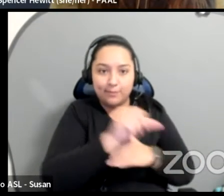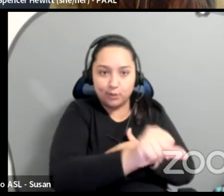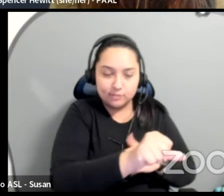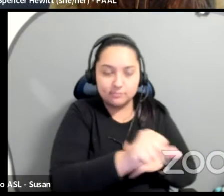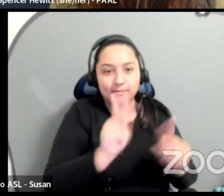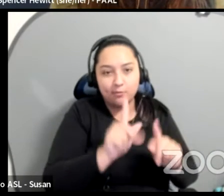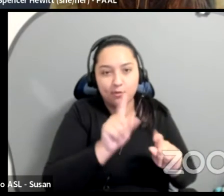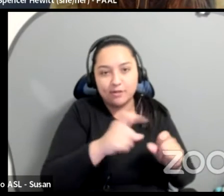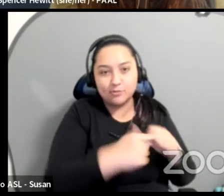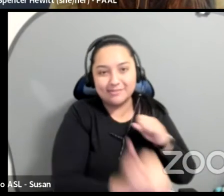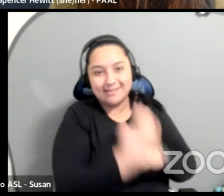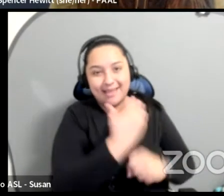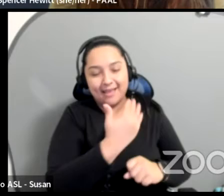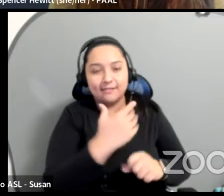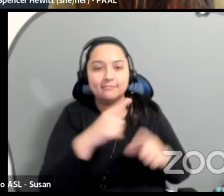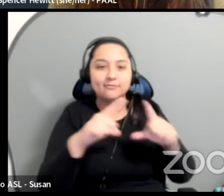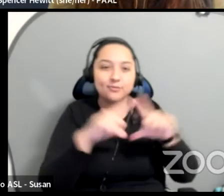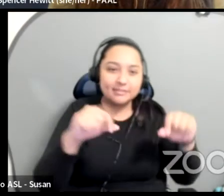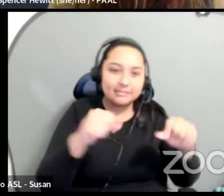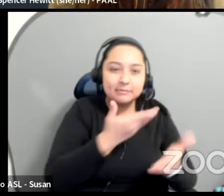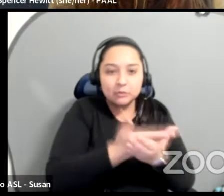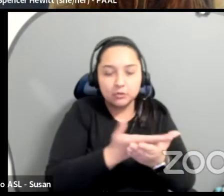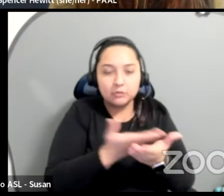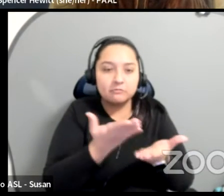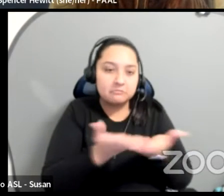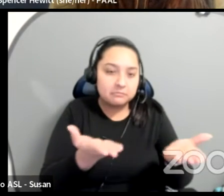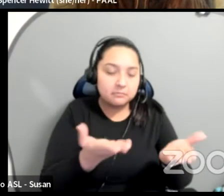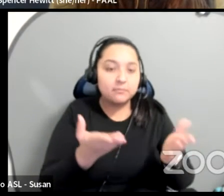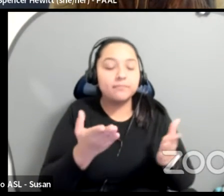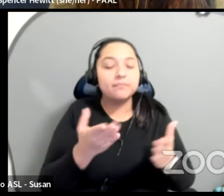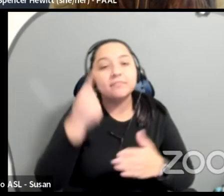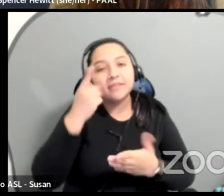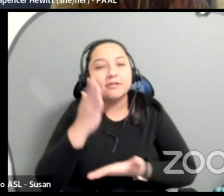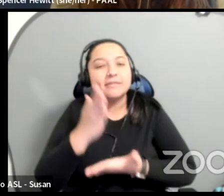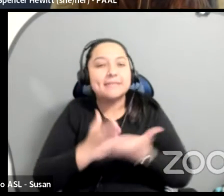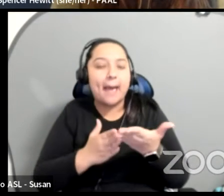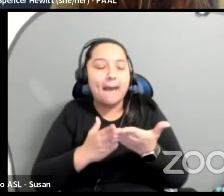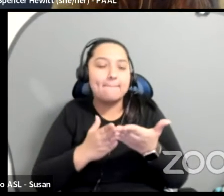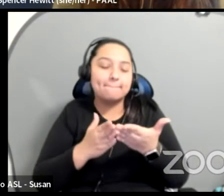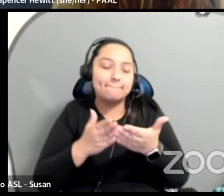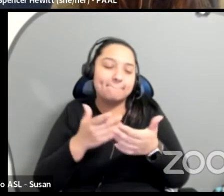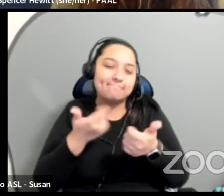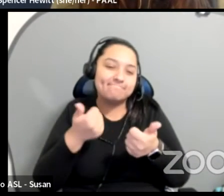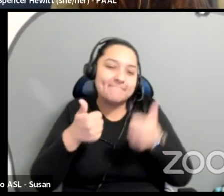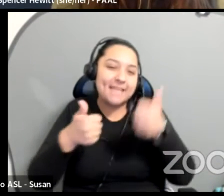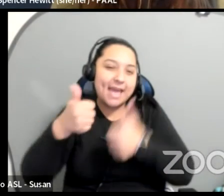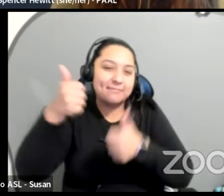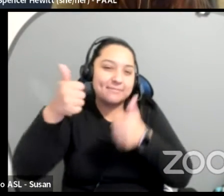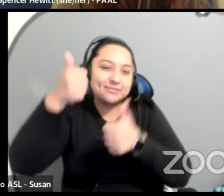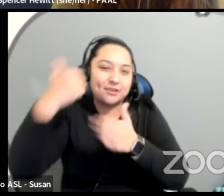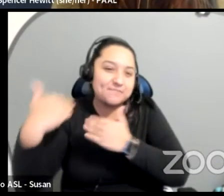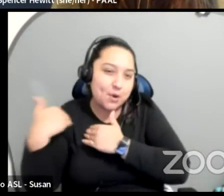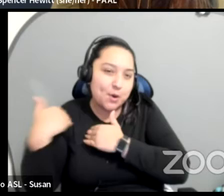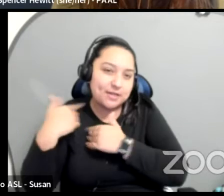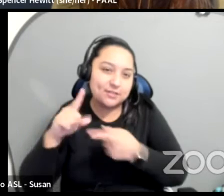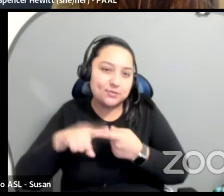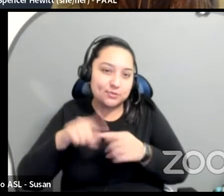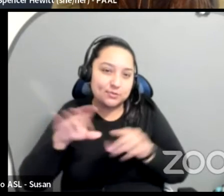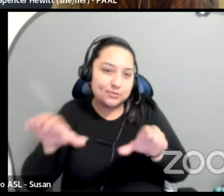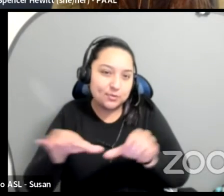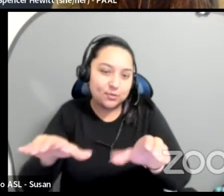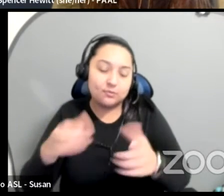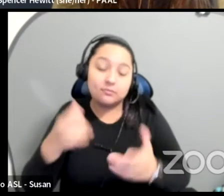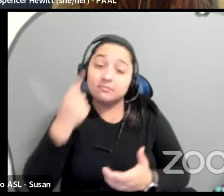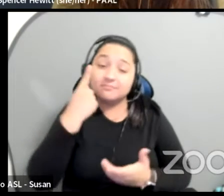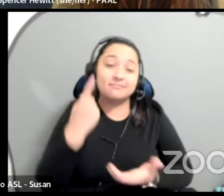that there is there is some administrative burden there, right? Like setting up the system and especially like I'm a